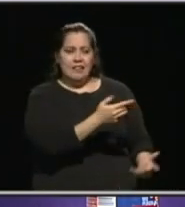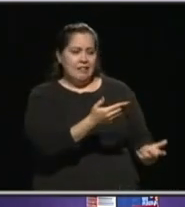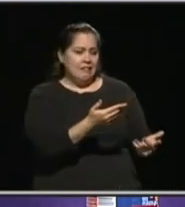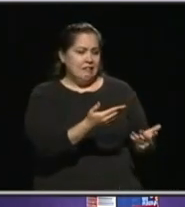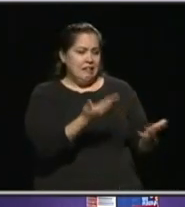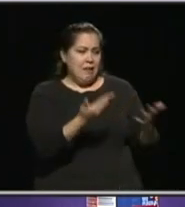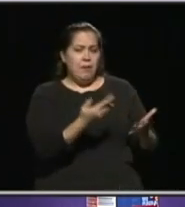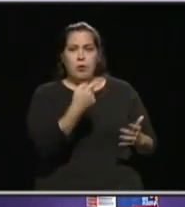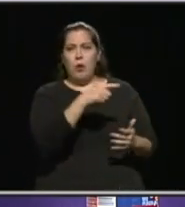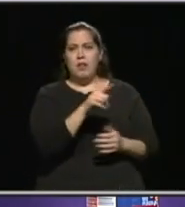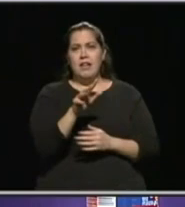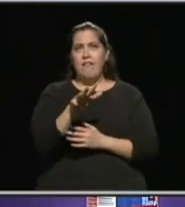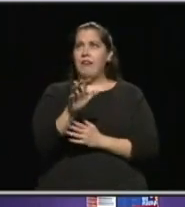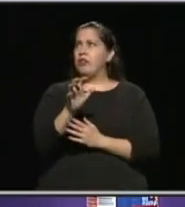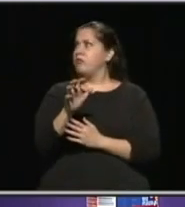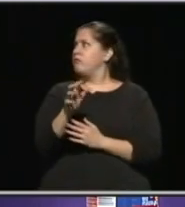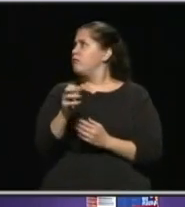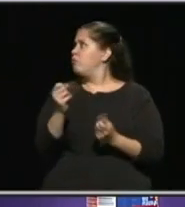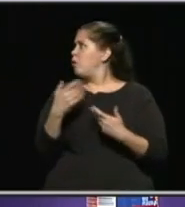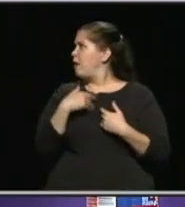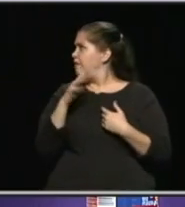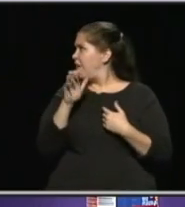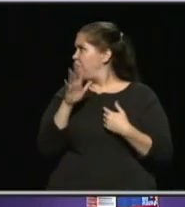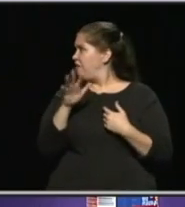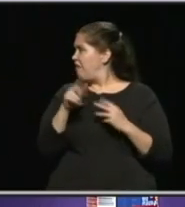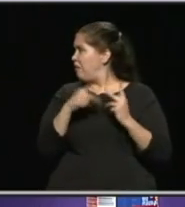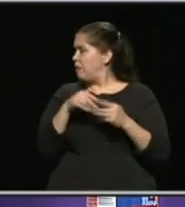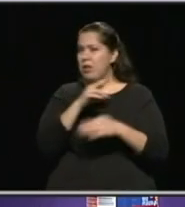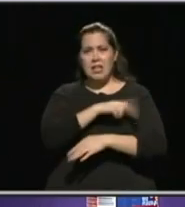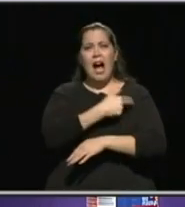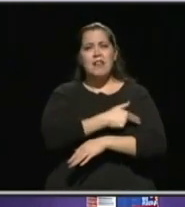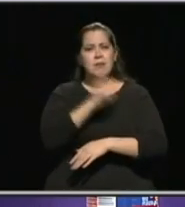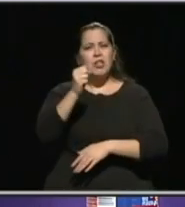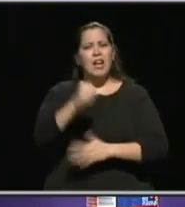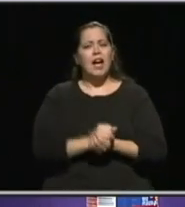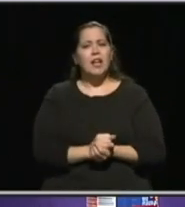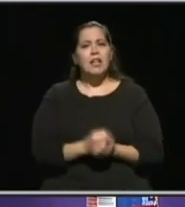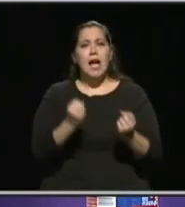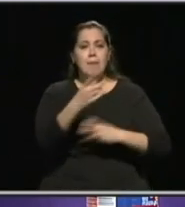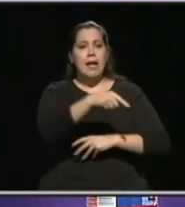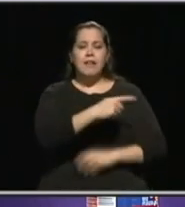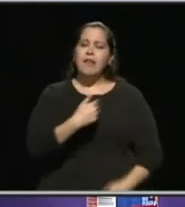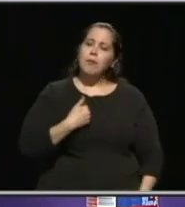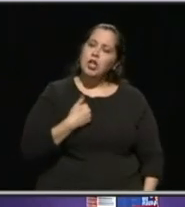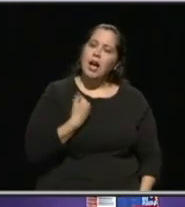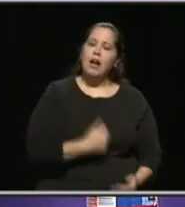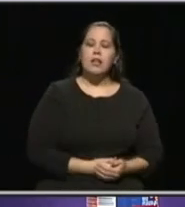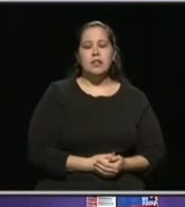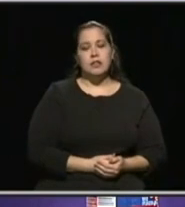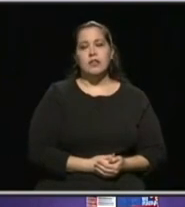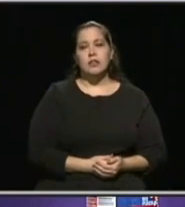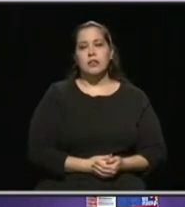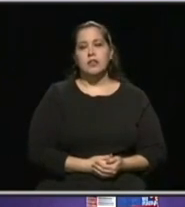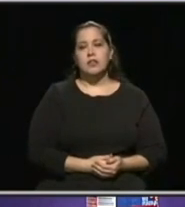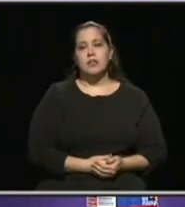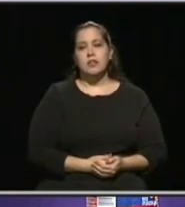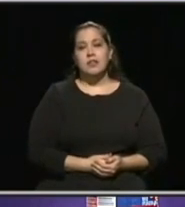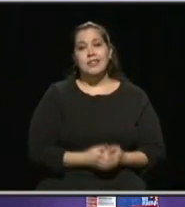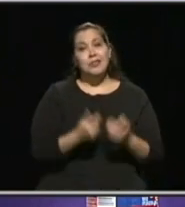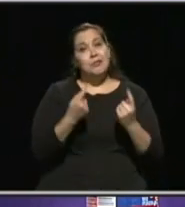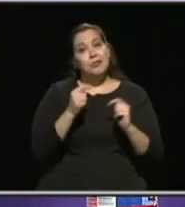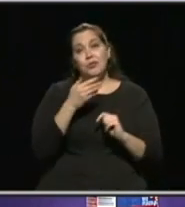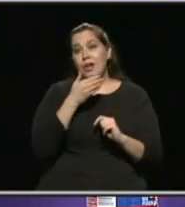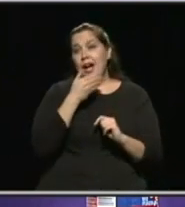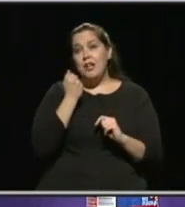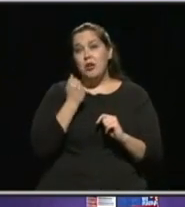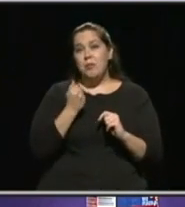five hundred and what do we got? Five hundred and fifty five people in the hospital today and many of them young people. So try your